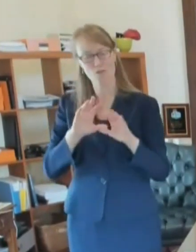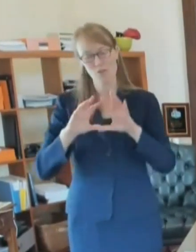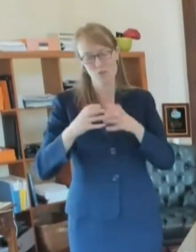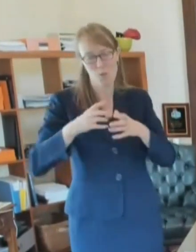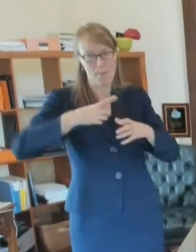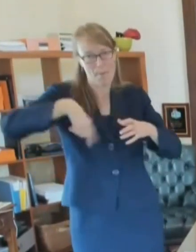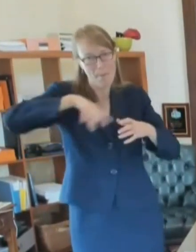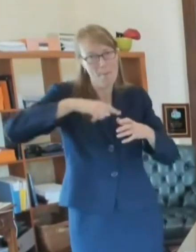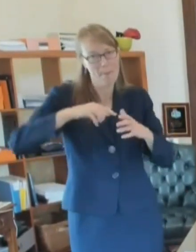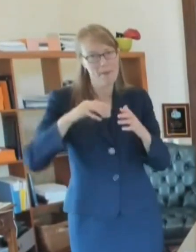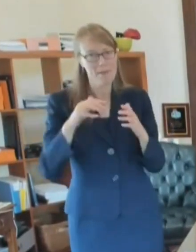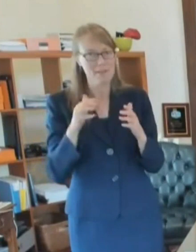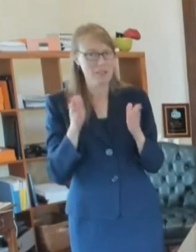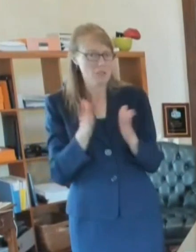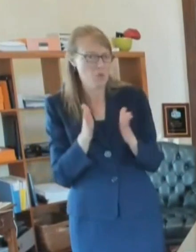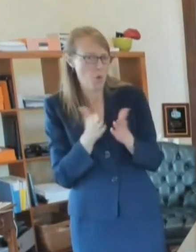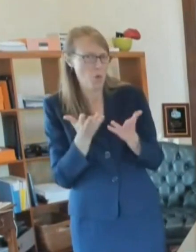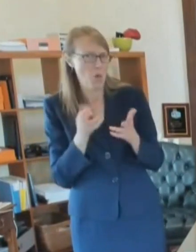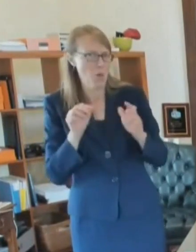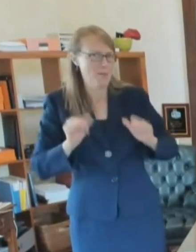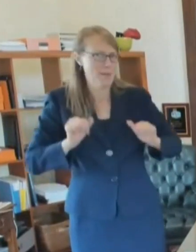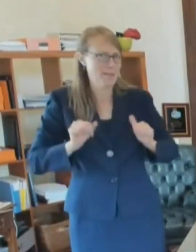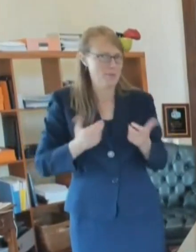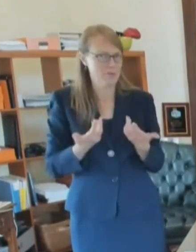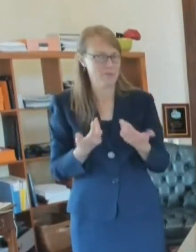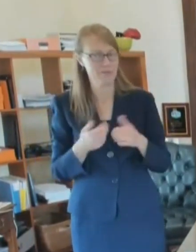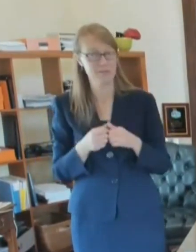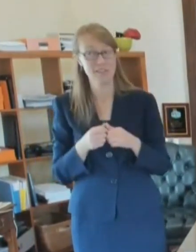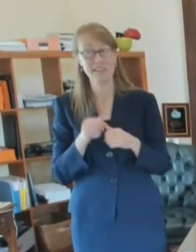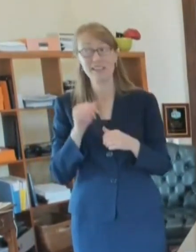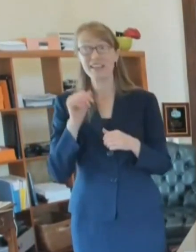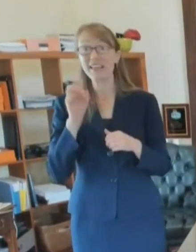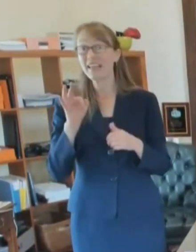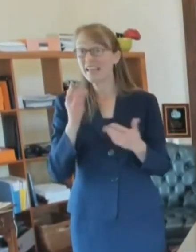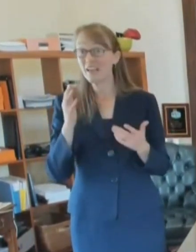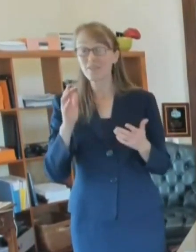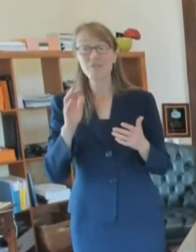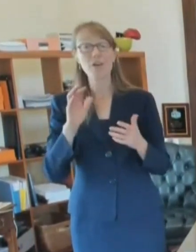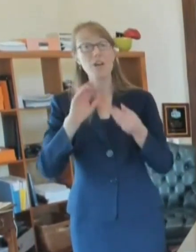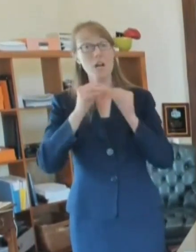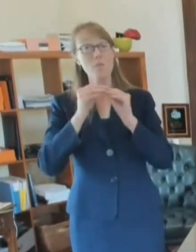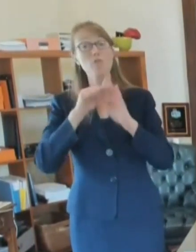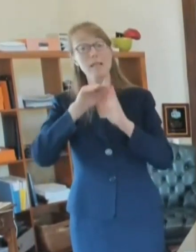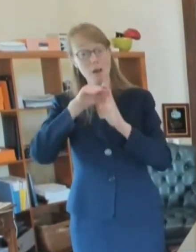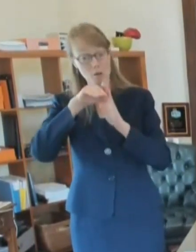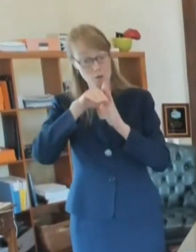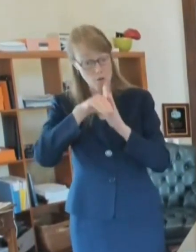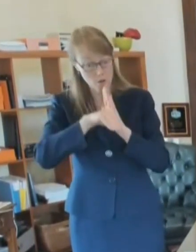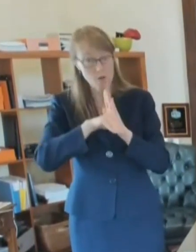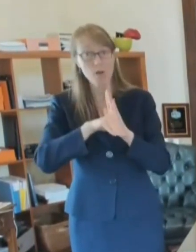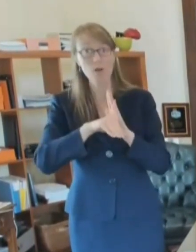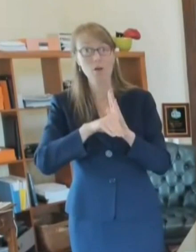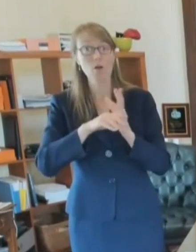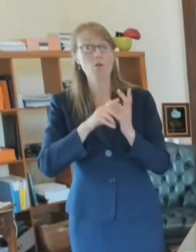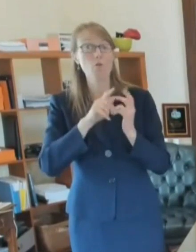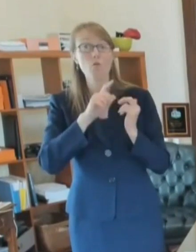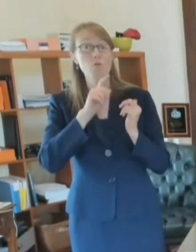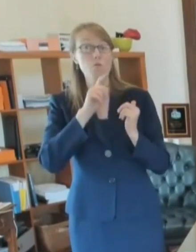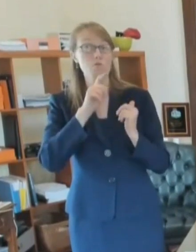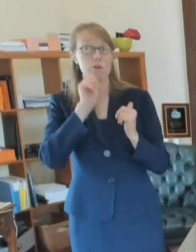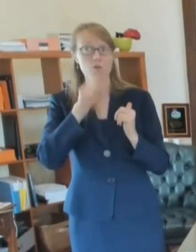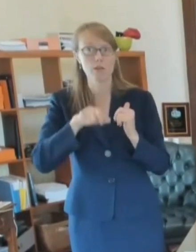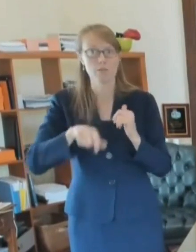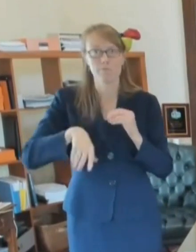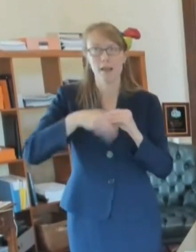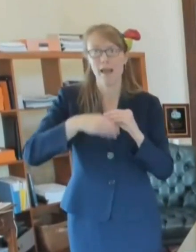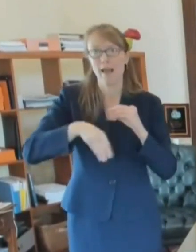If we can turn the corner on this COVID, we won't have to put more restrictions in place, but that really is